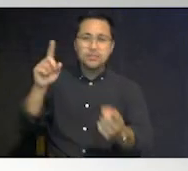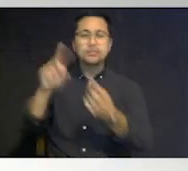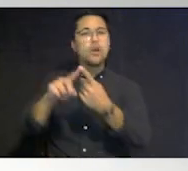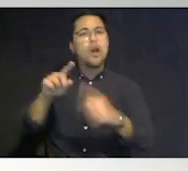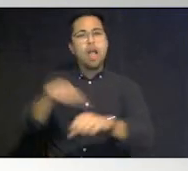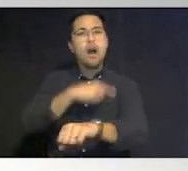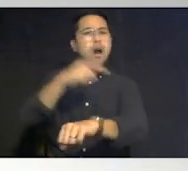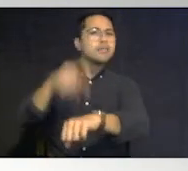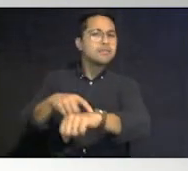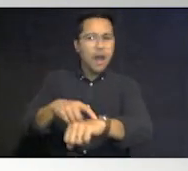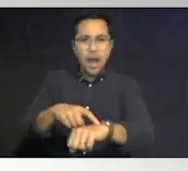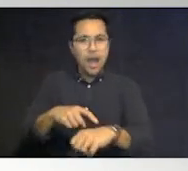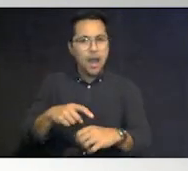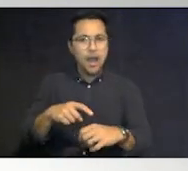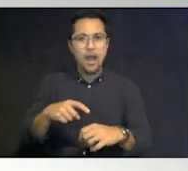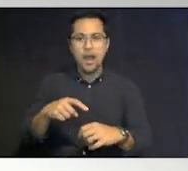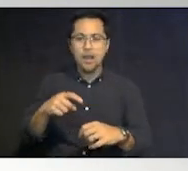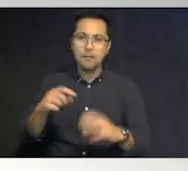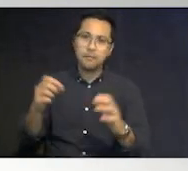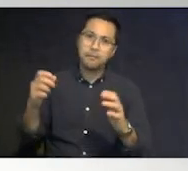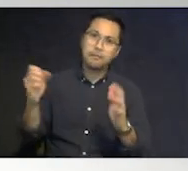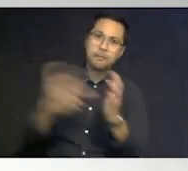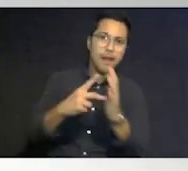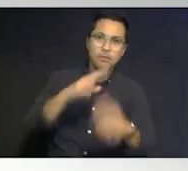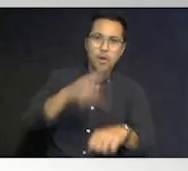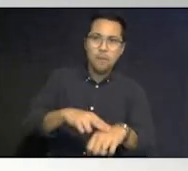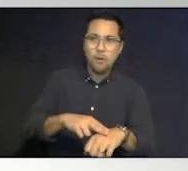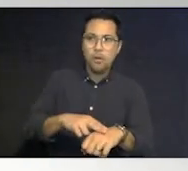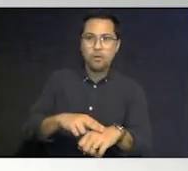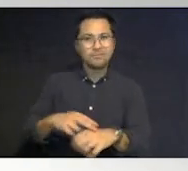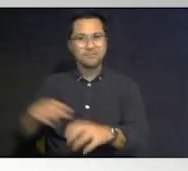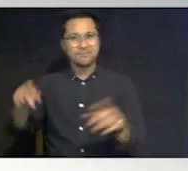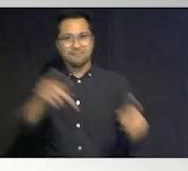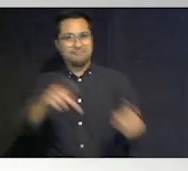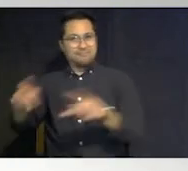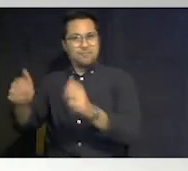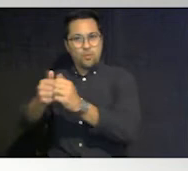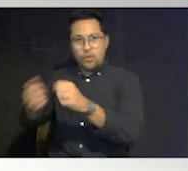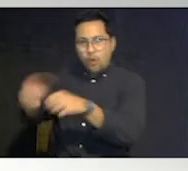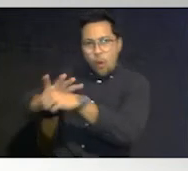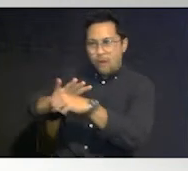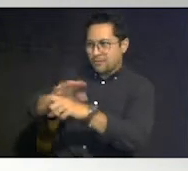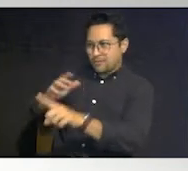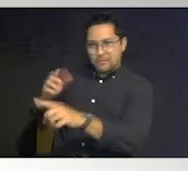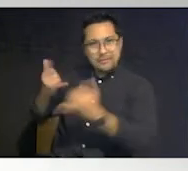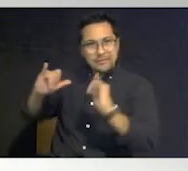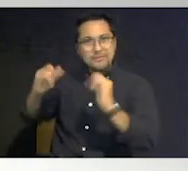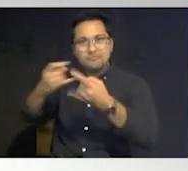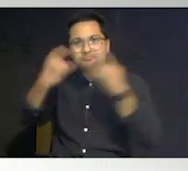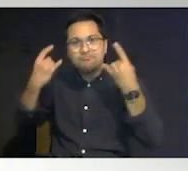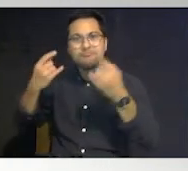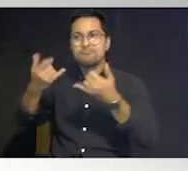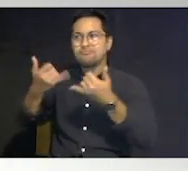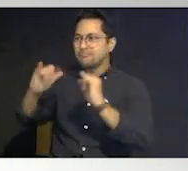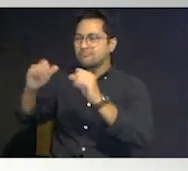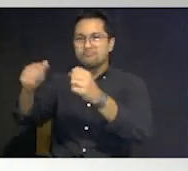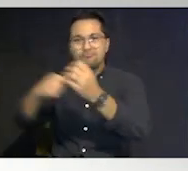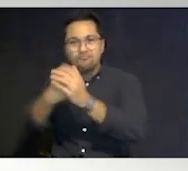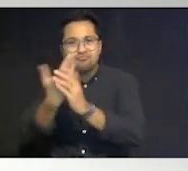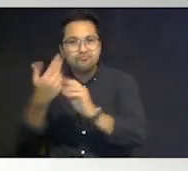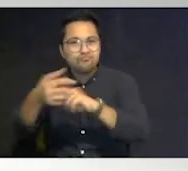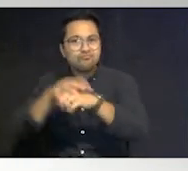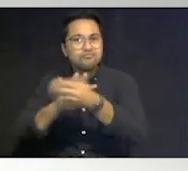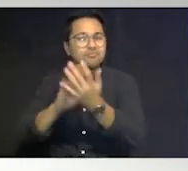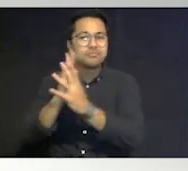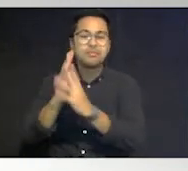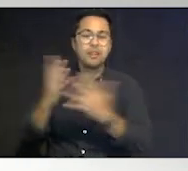we're not there yet i mean we're still wearing masks we're still washing our hands i i have to give a whole lot of credit to the fan to the